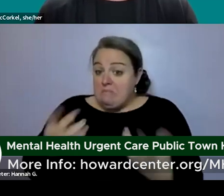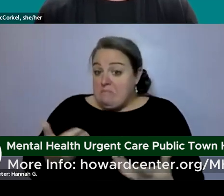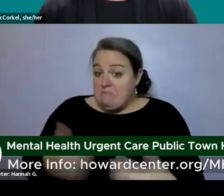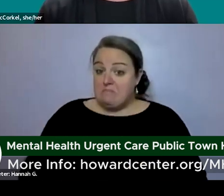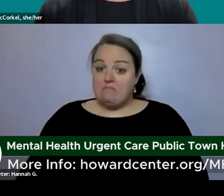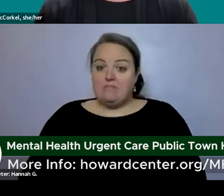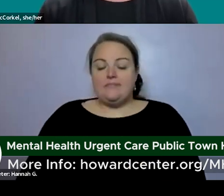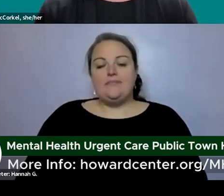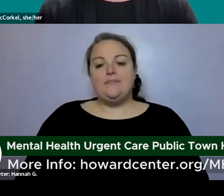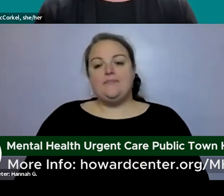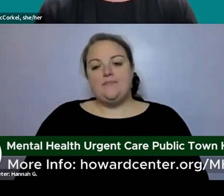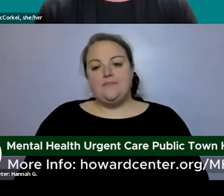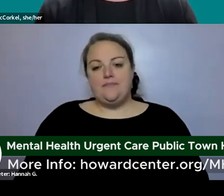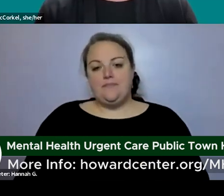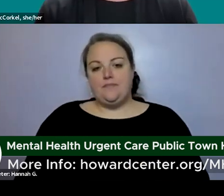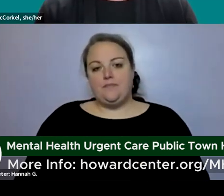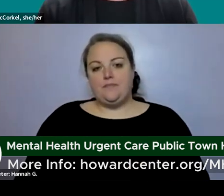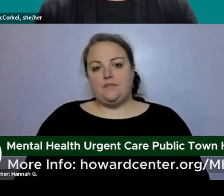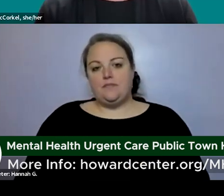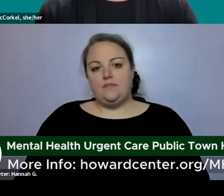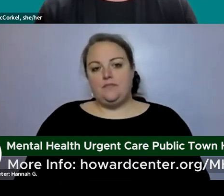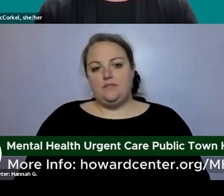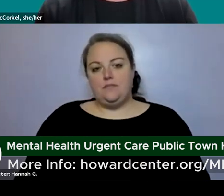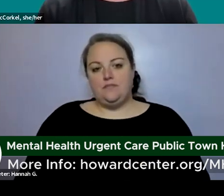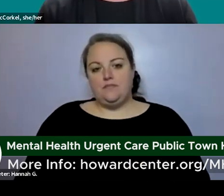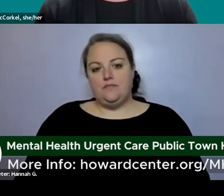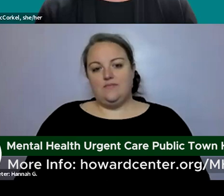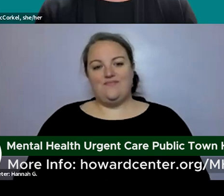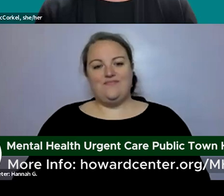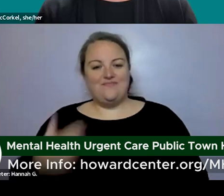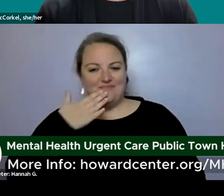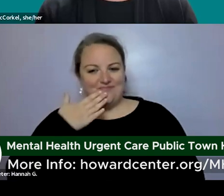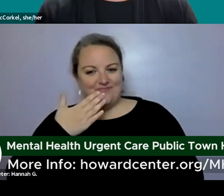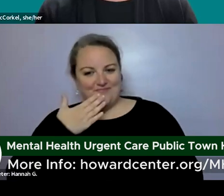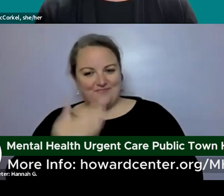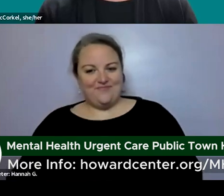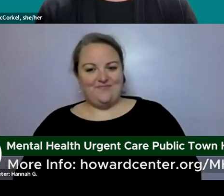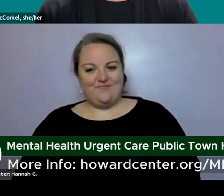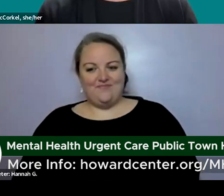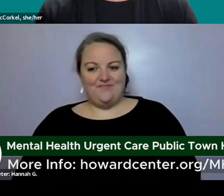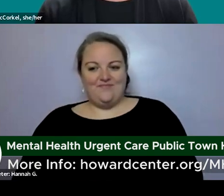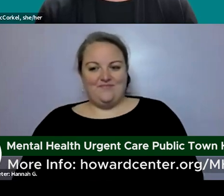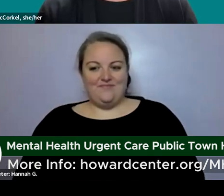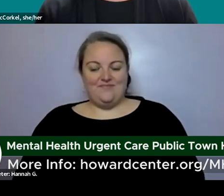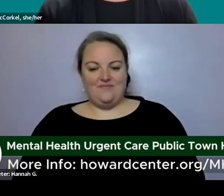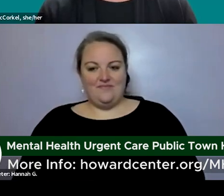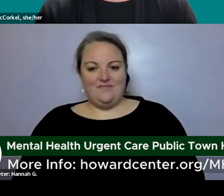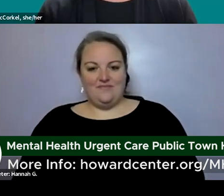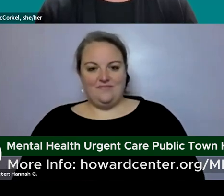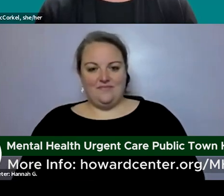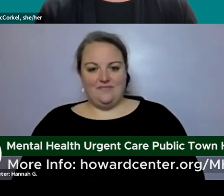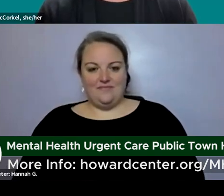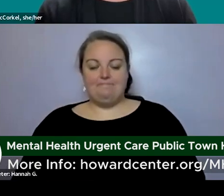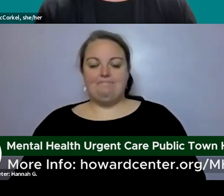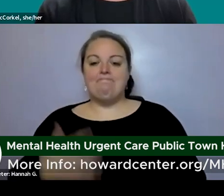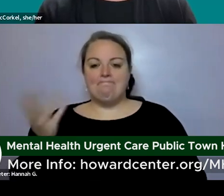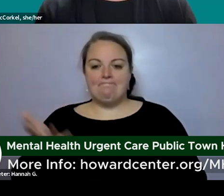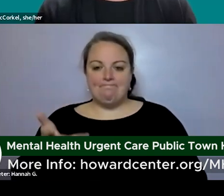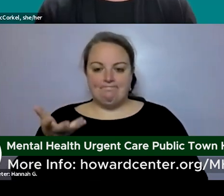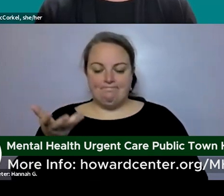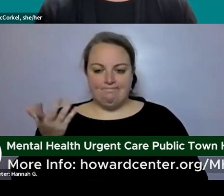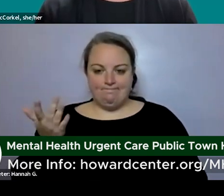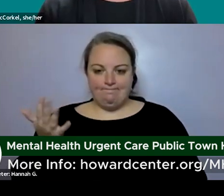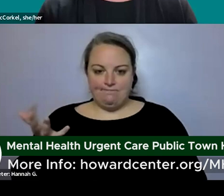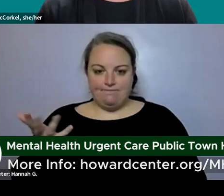okay thank you very much um uh so the next question is